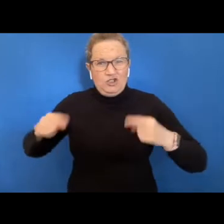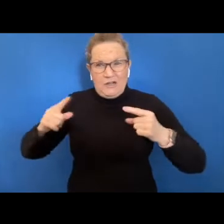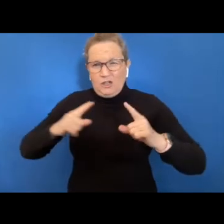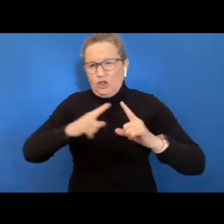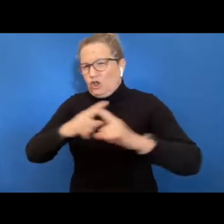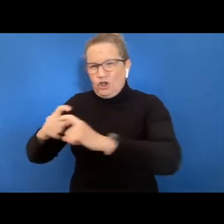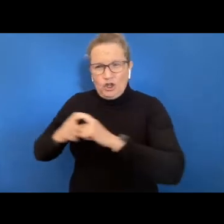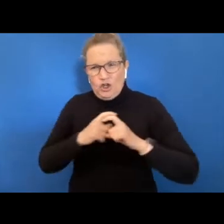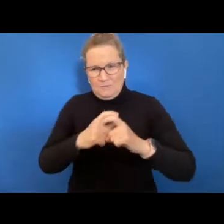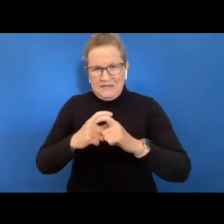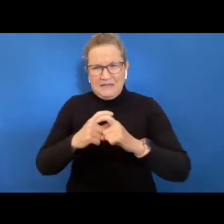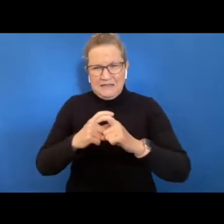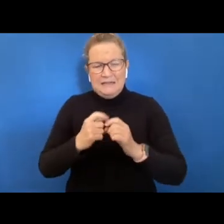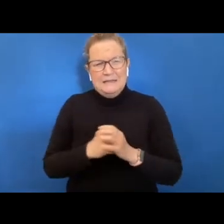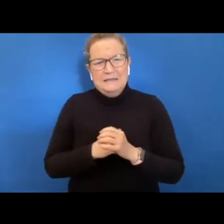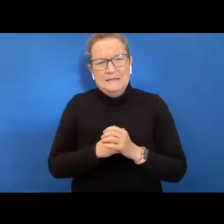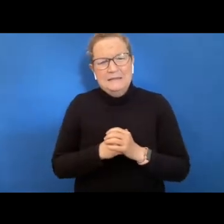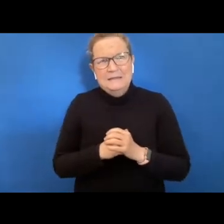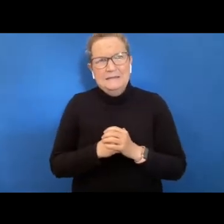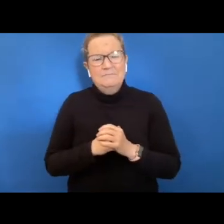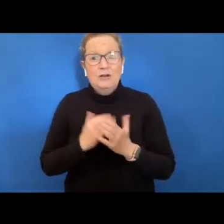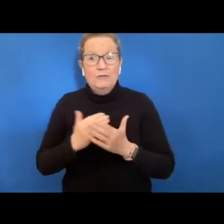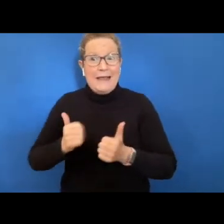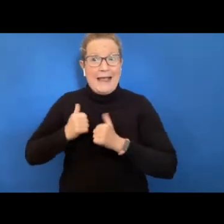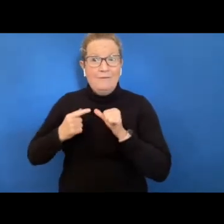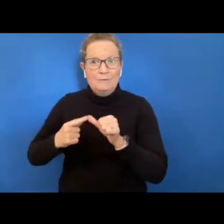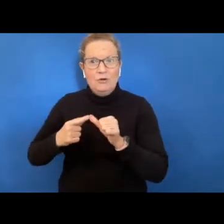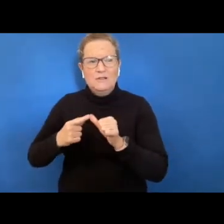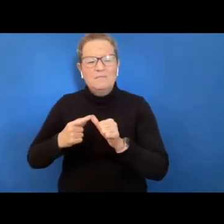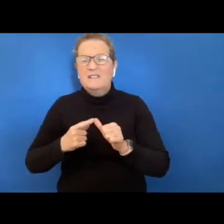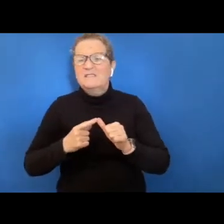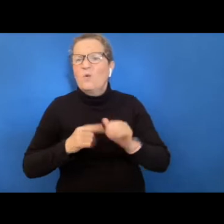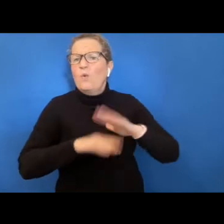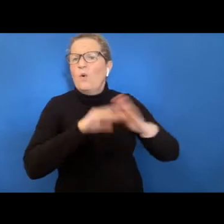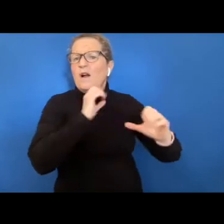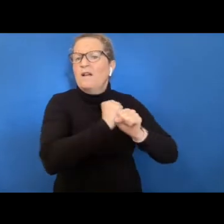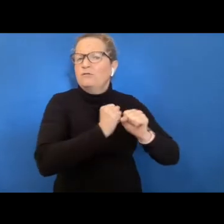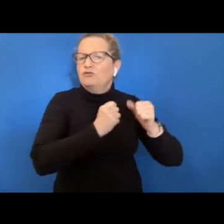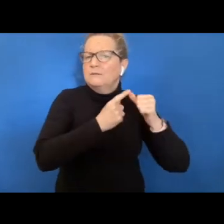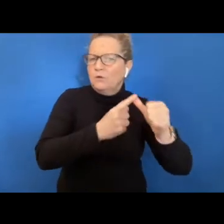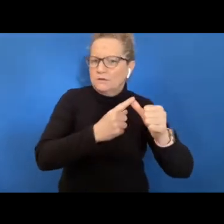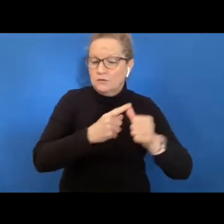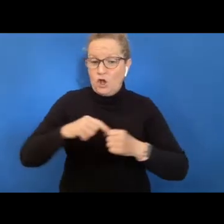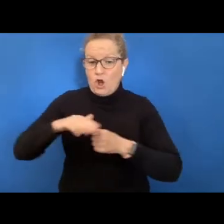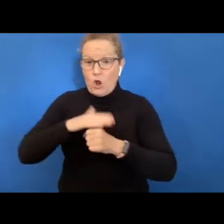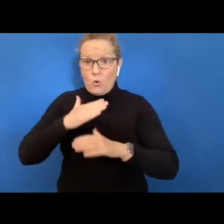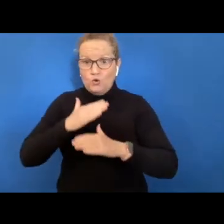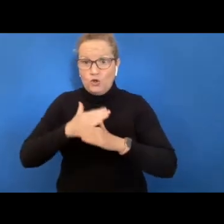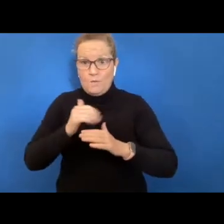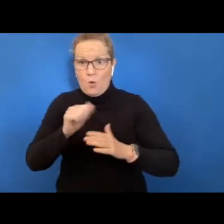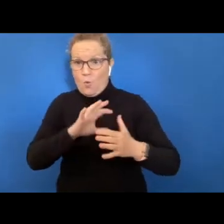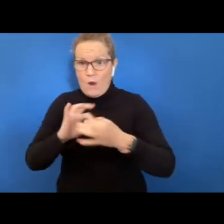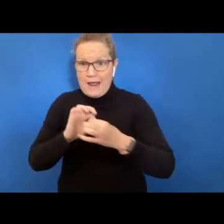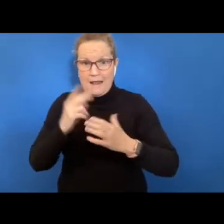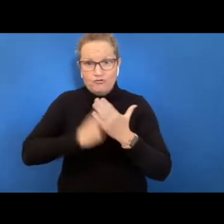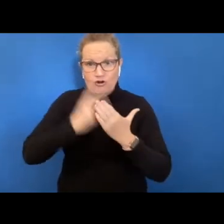of this complexity there's been a whole of government response we now have the local jobs coordinated program which brings together expertise